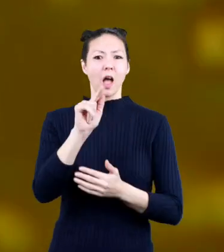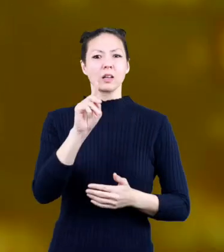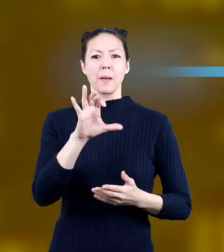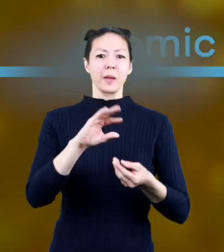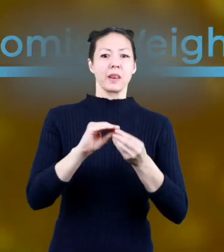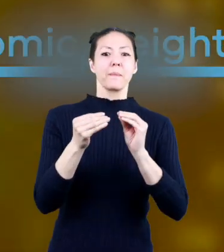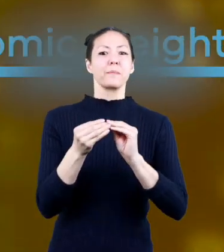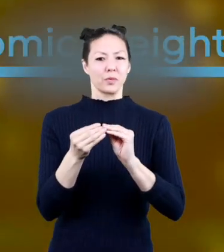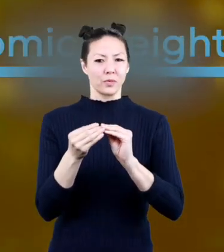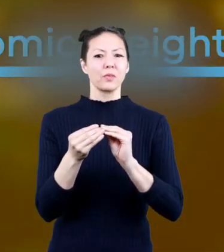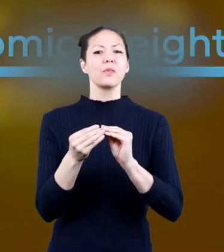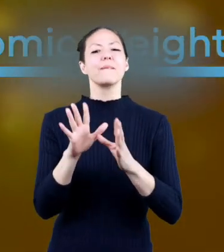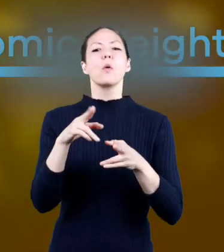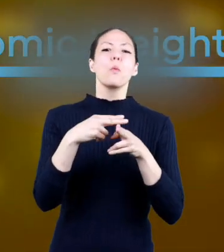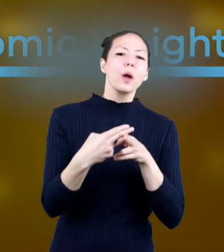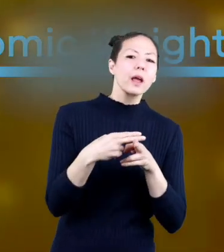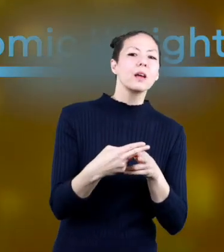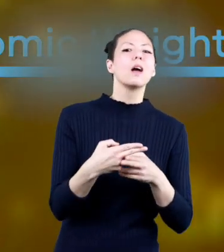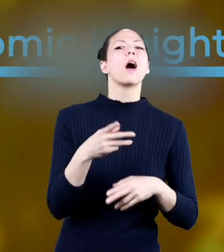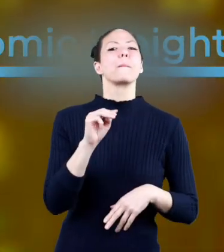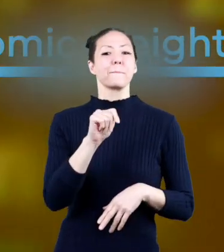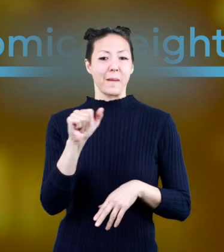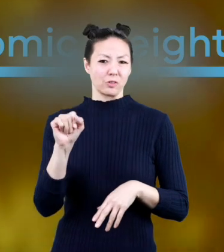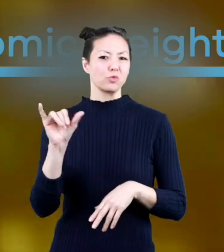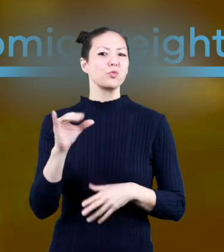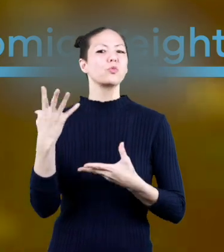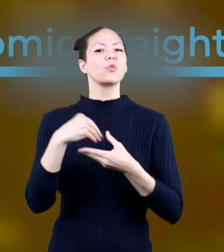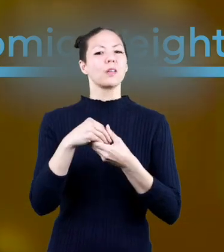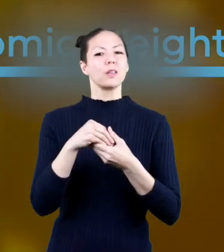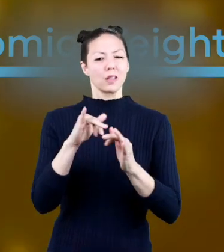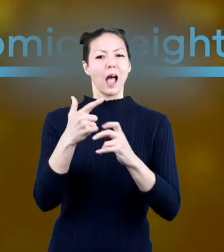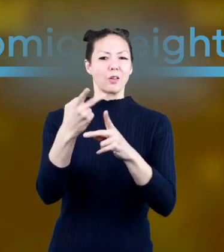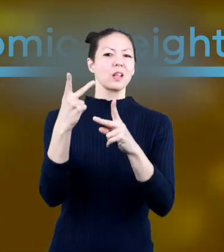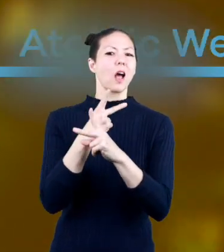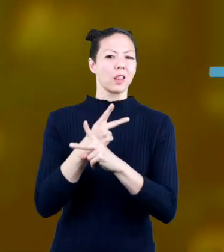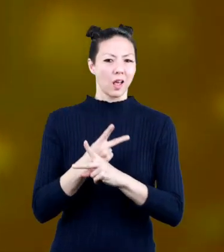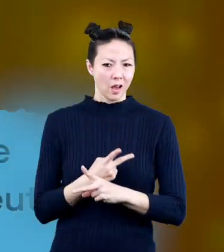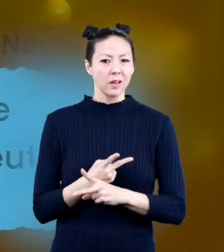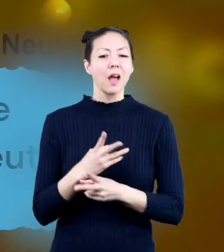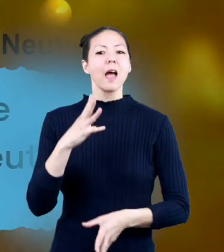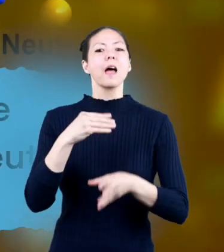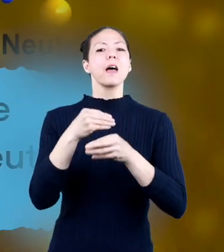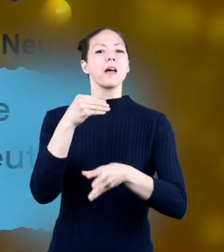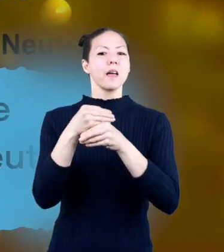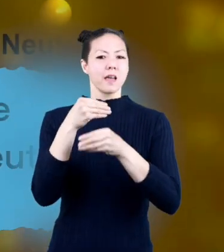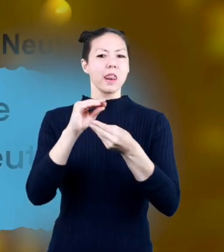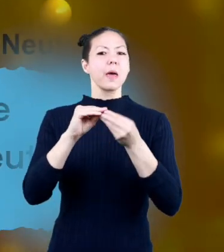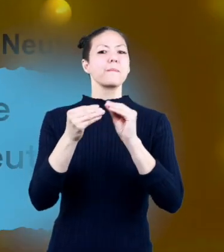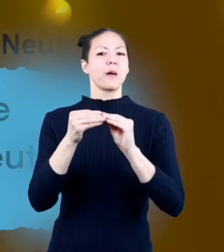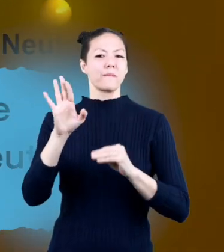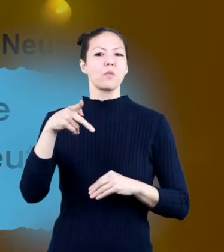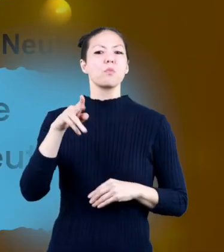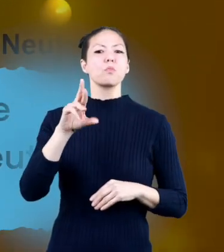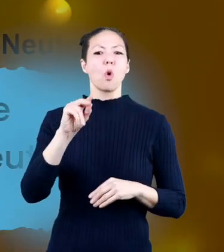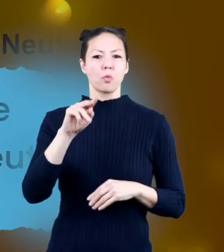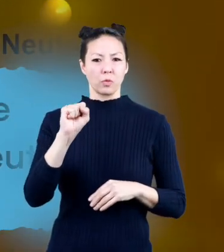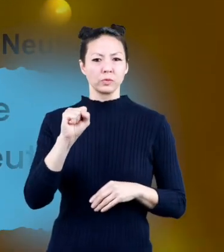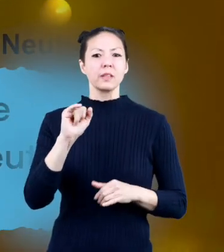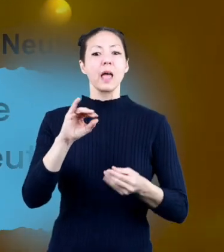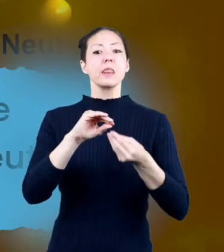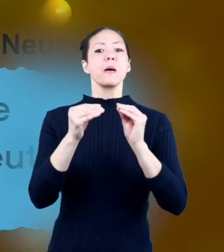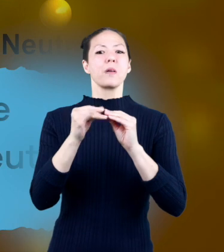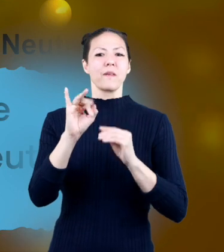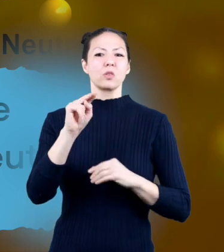number there is also atomic weight or mass this is calculated by adding up the number of protons